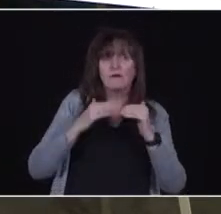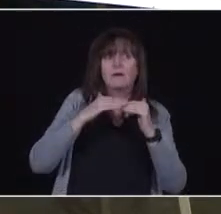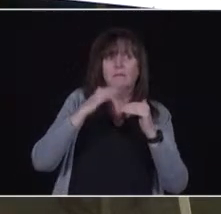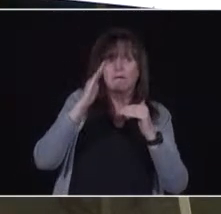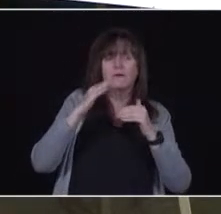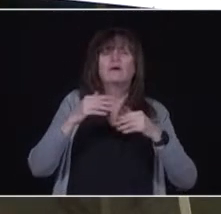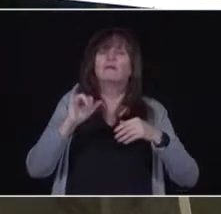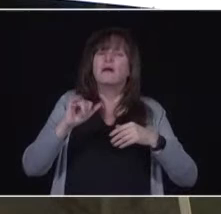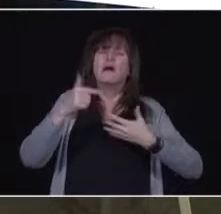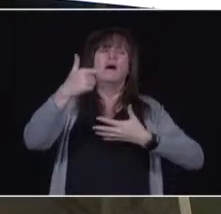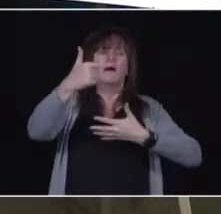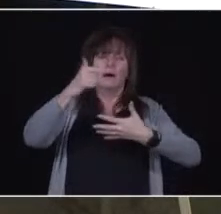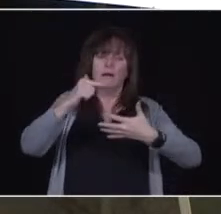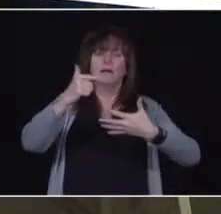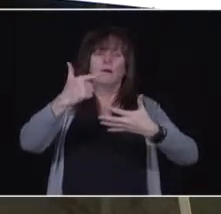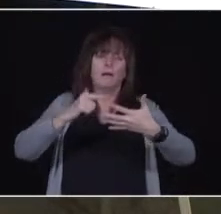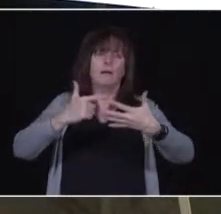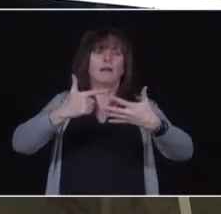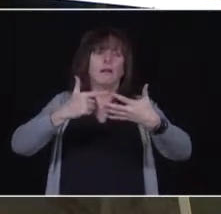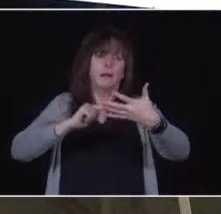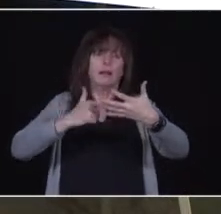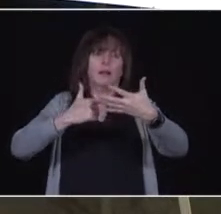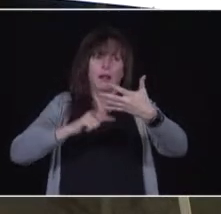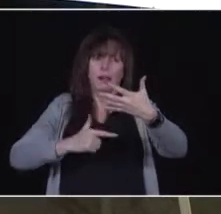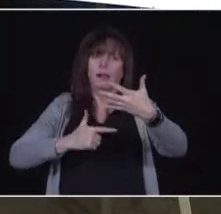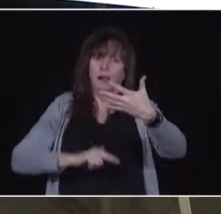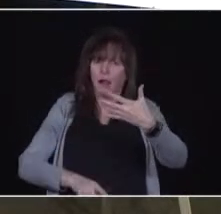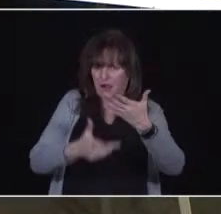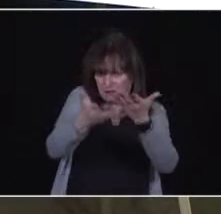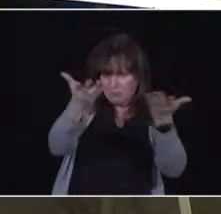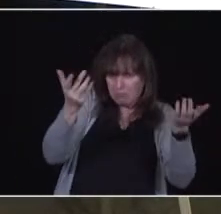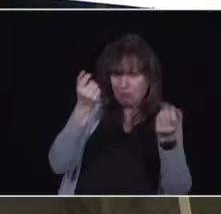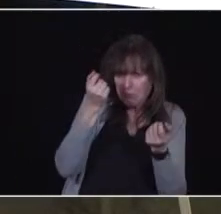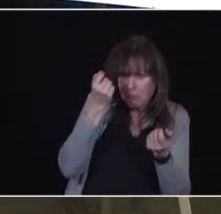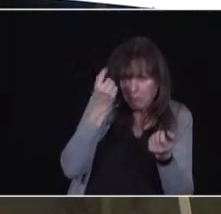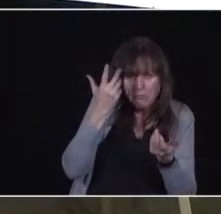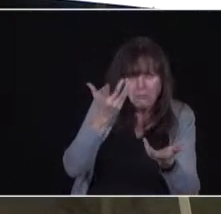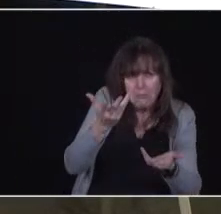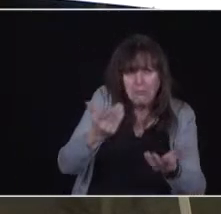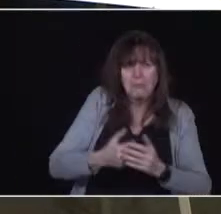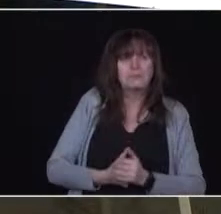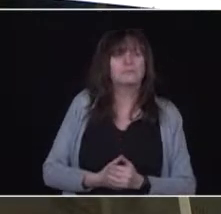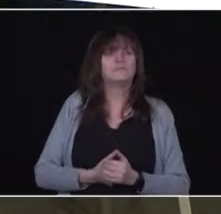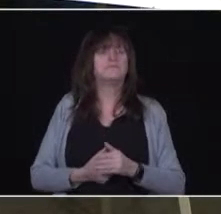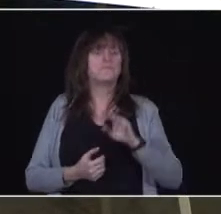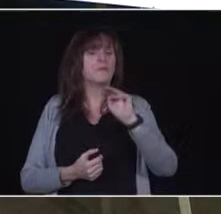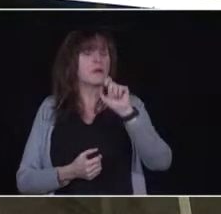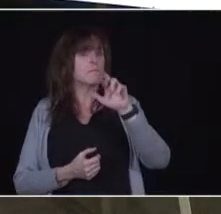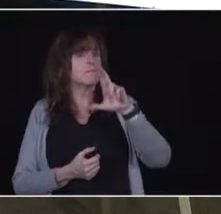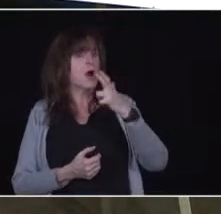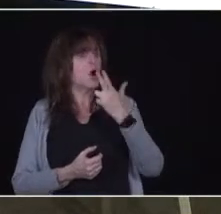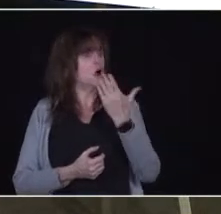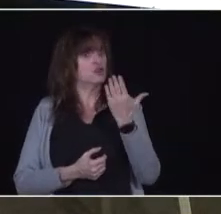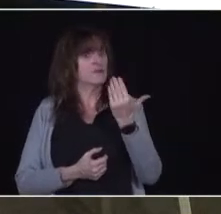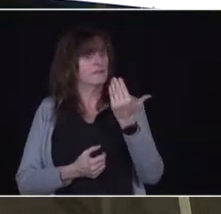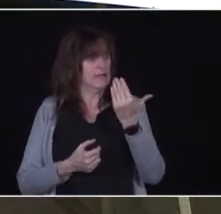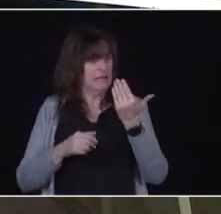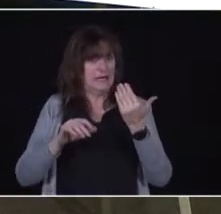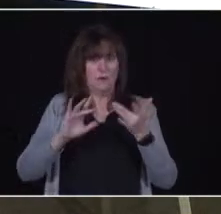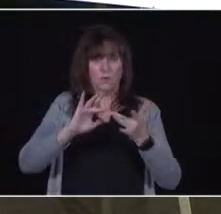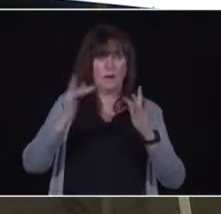that we are working for. When we go live on 15 March at the online reservation system and the customer service desk, call centre,